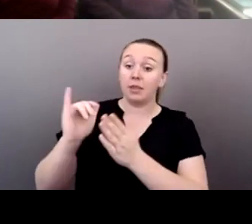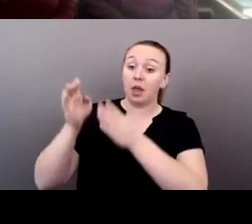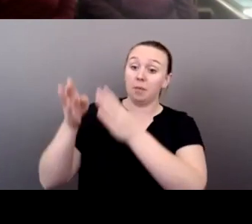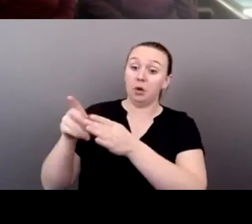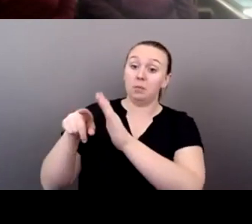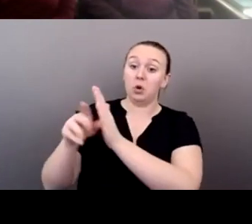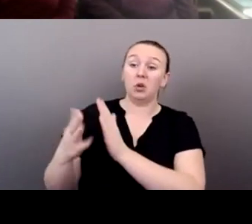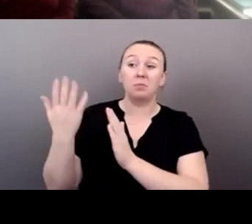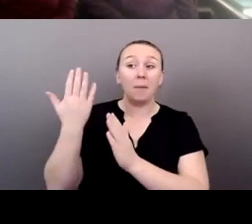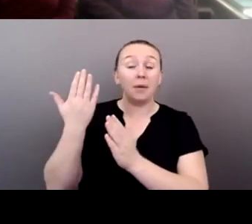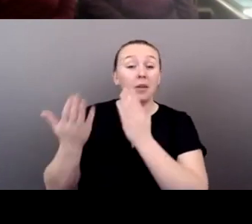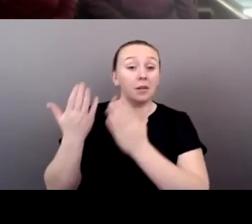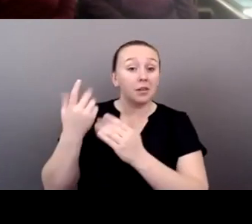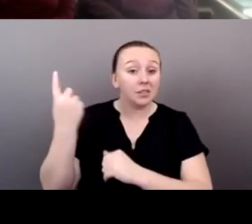them.